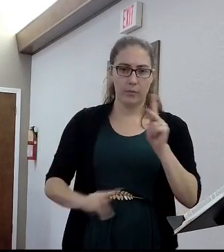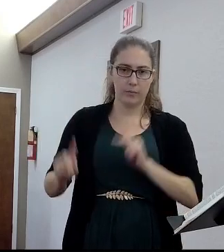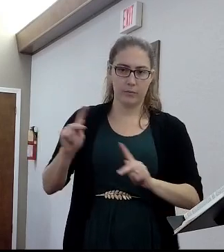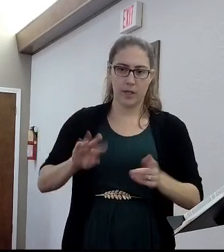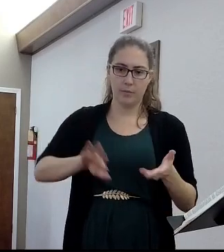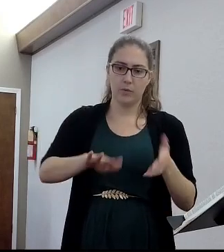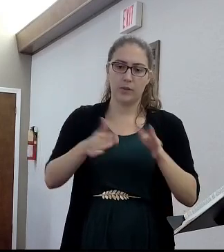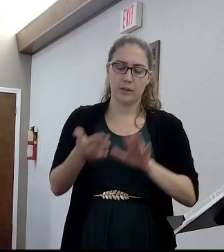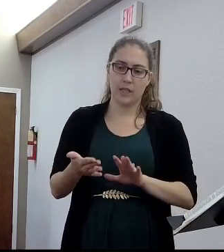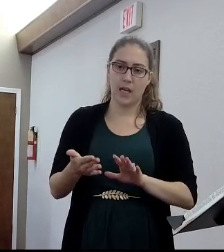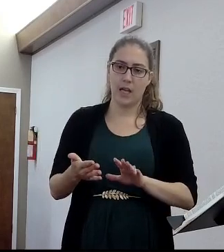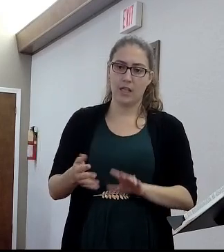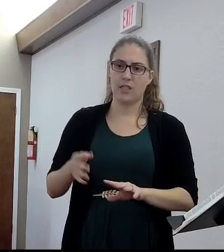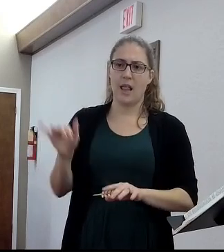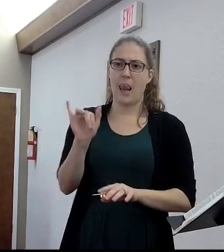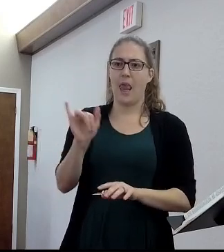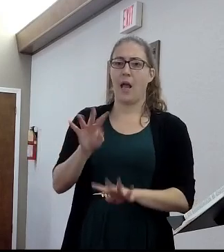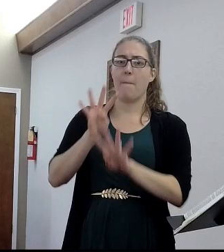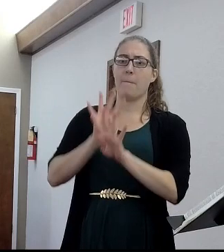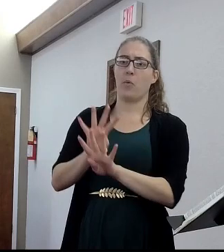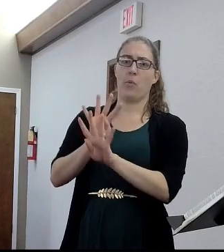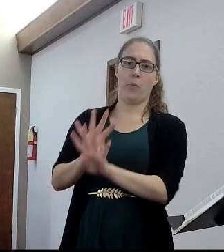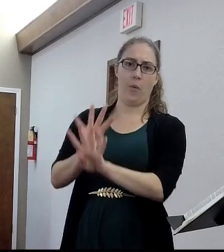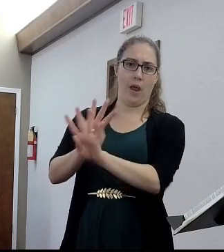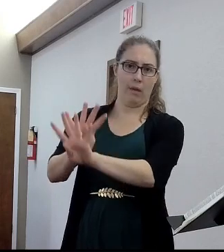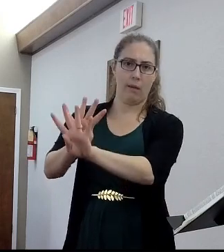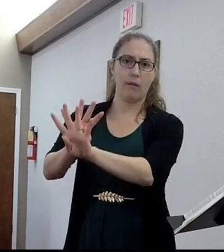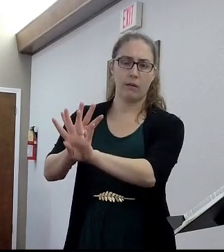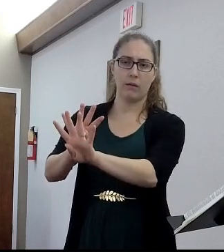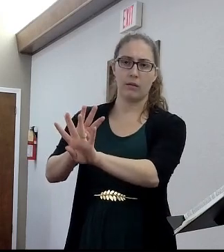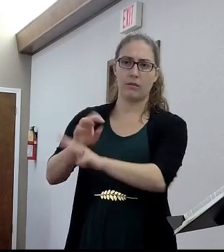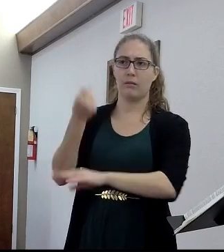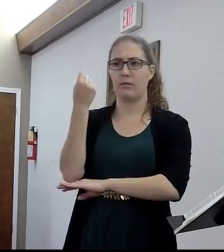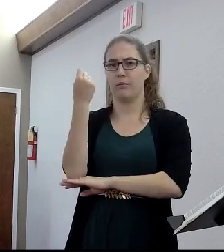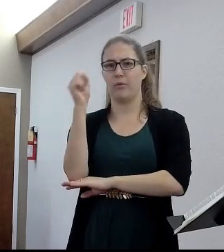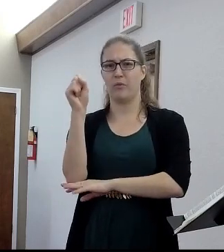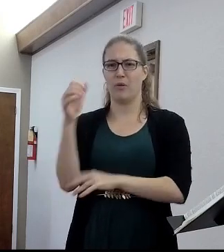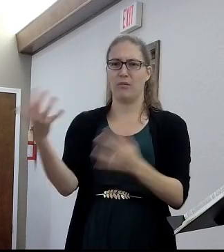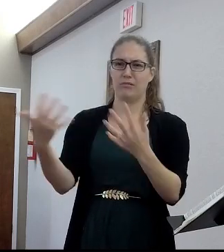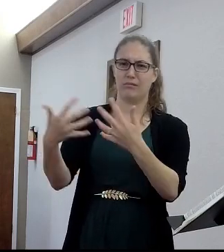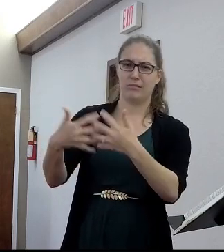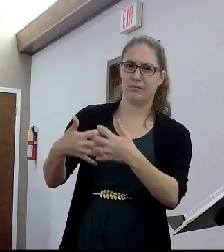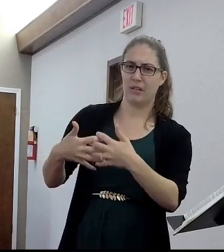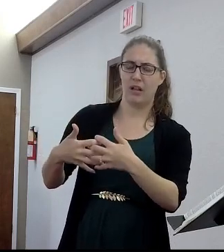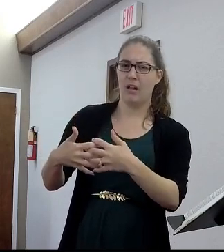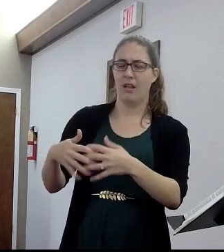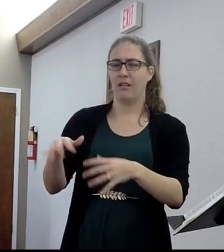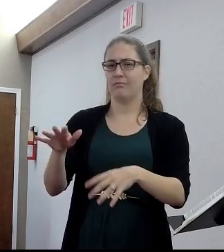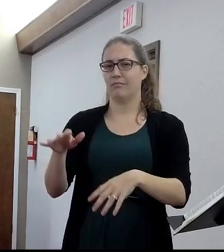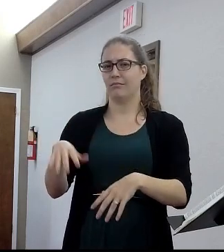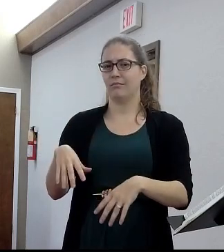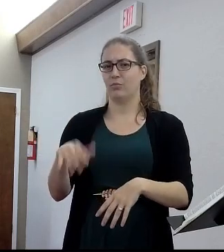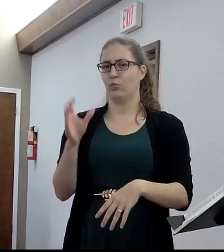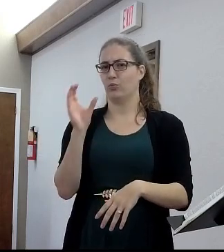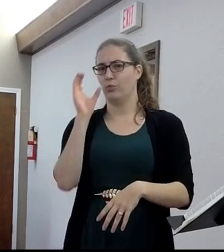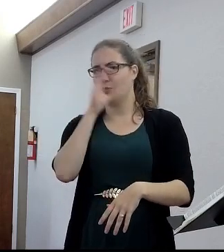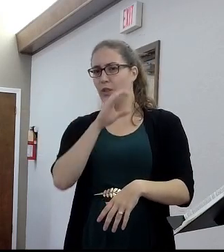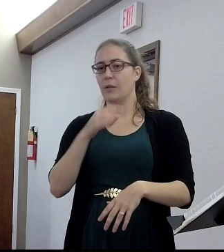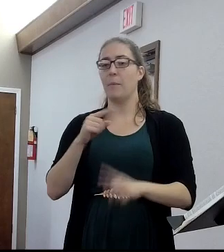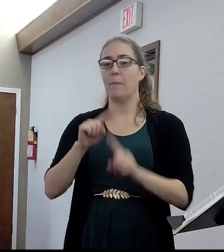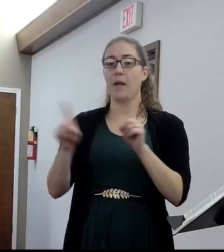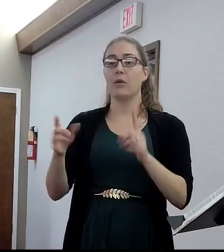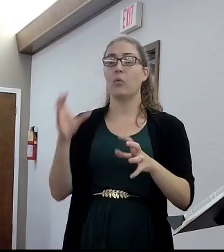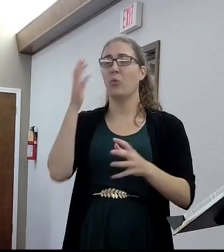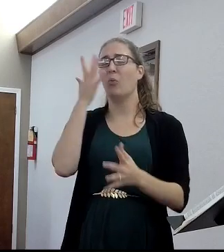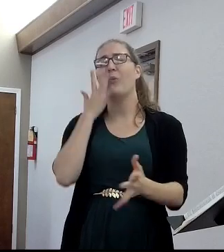carrying the bodies. And it's like a, almost like a riot mixed with some kind of a mosh pit nonsense. And they're just wailing and